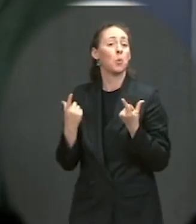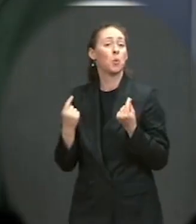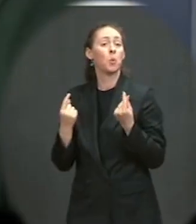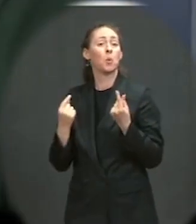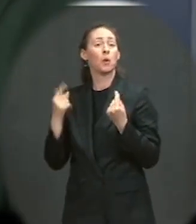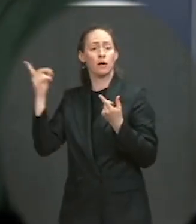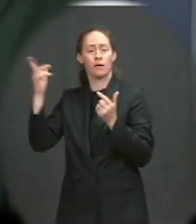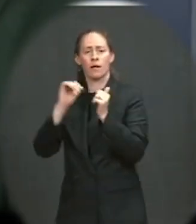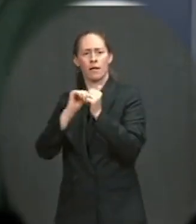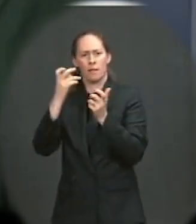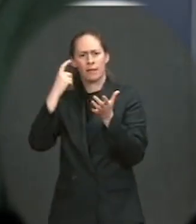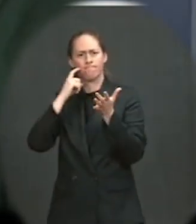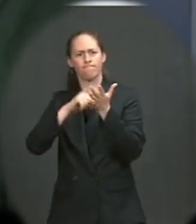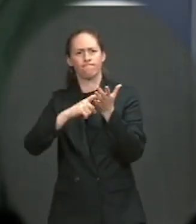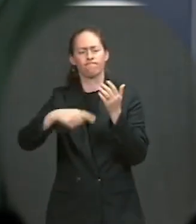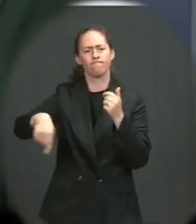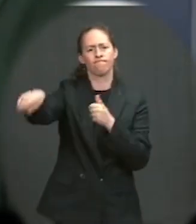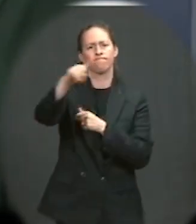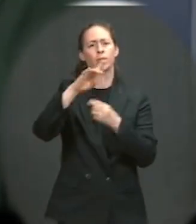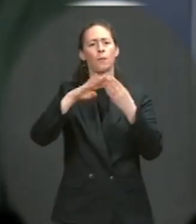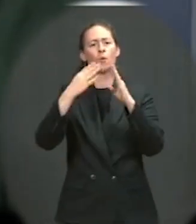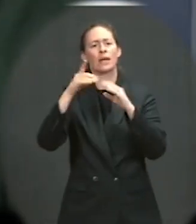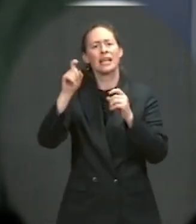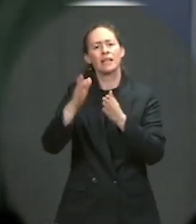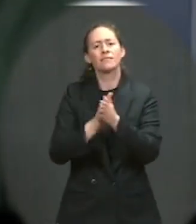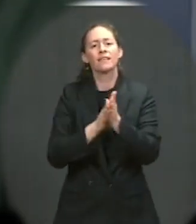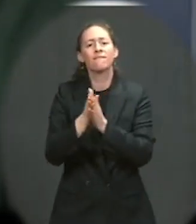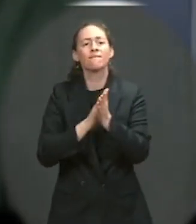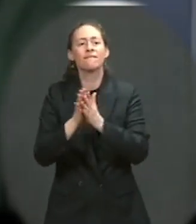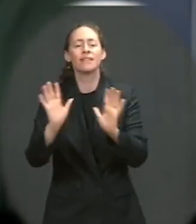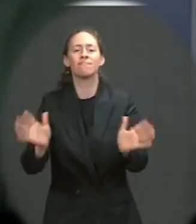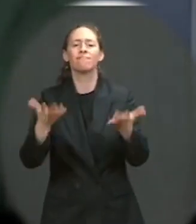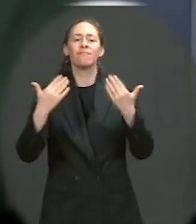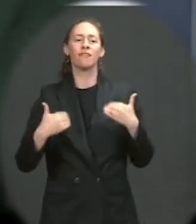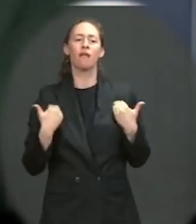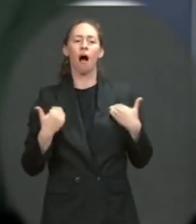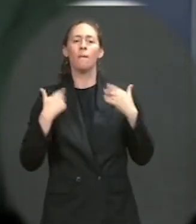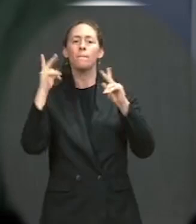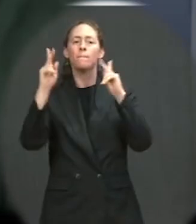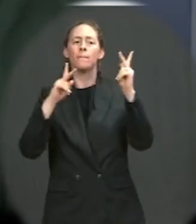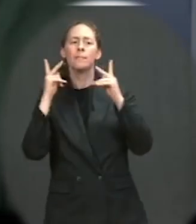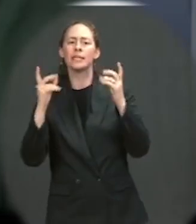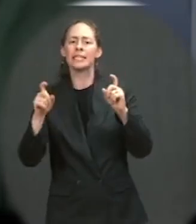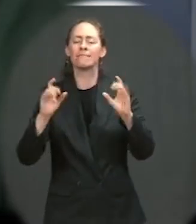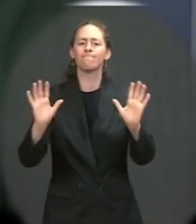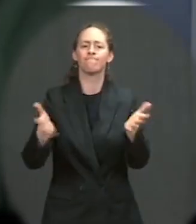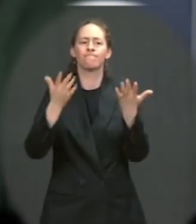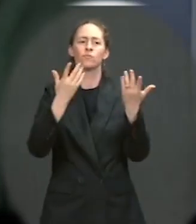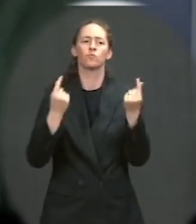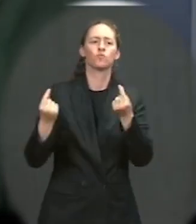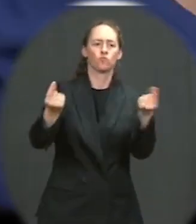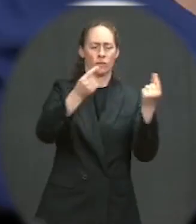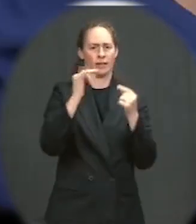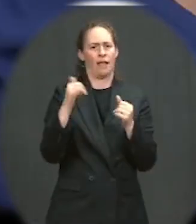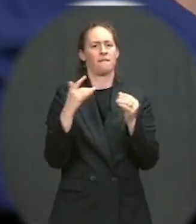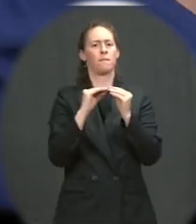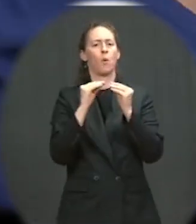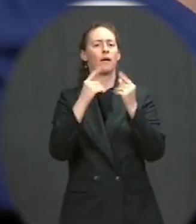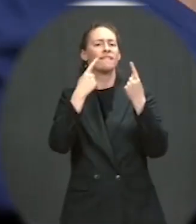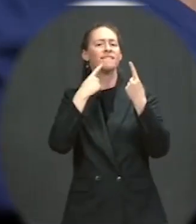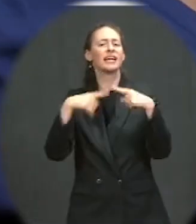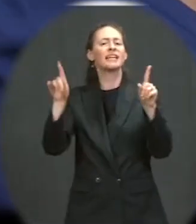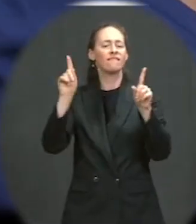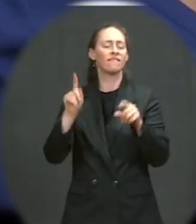incentives and alternatives for young people and communities where that has shown to be an effective step. So is the thought there basically that somebody,